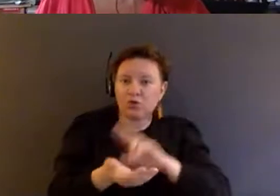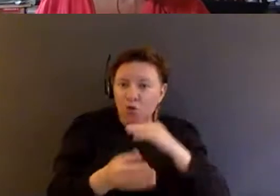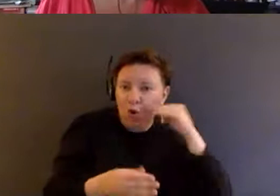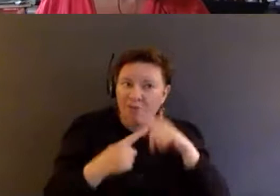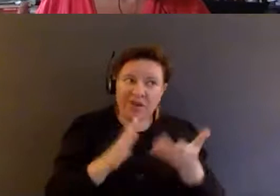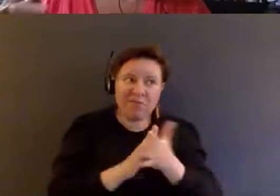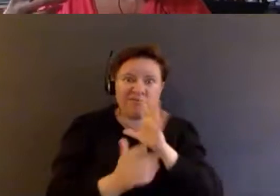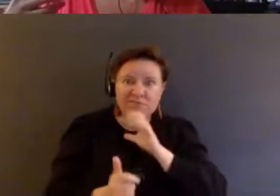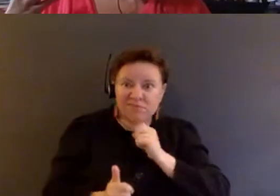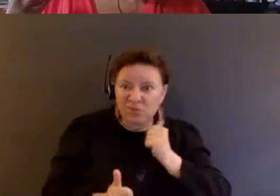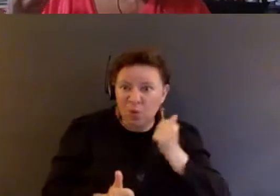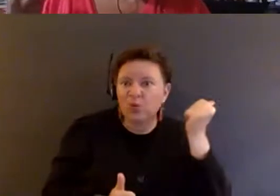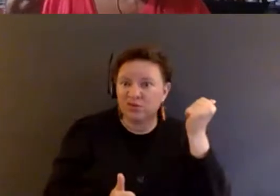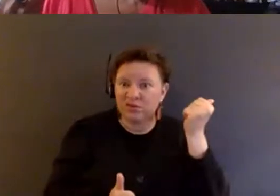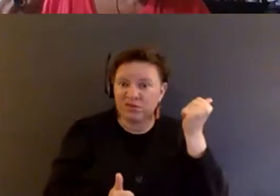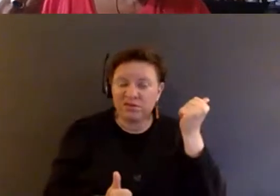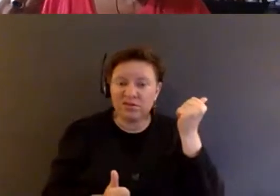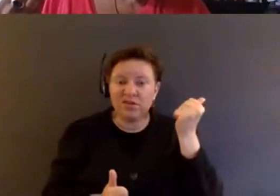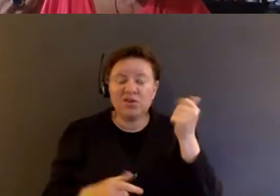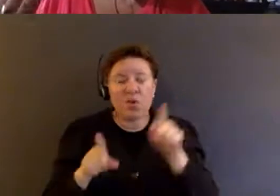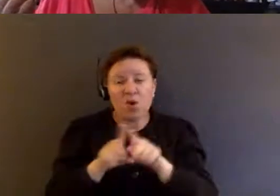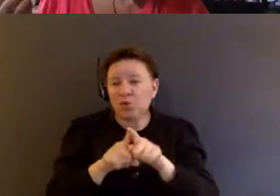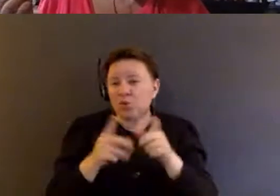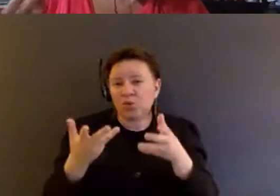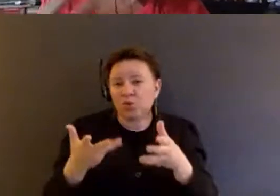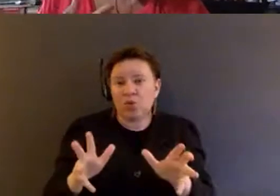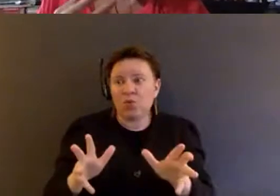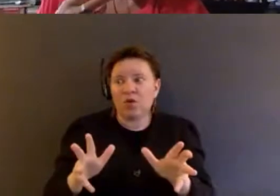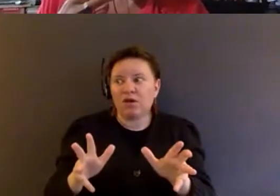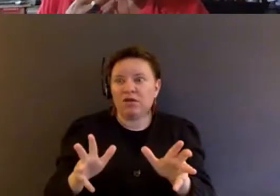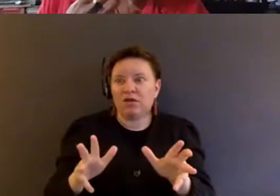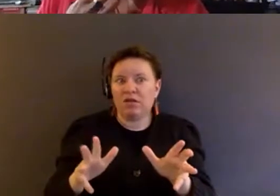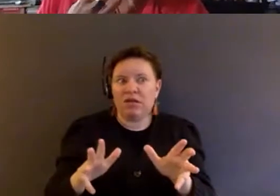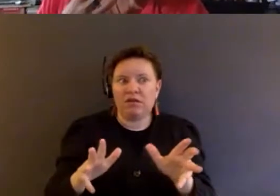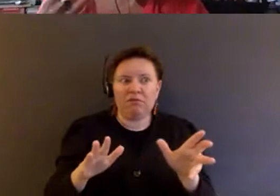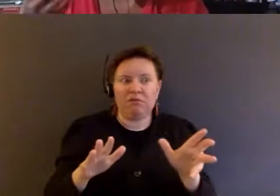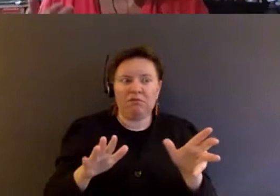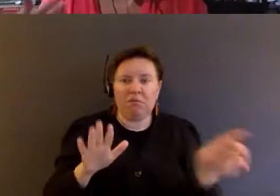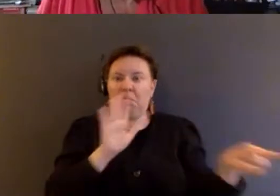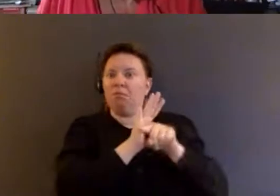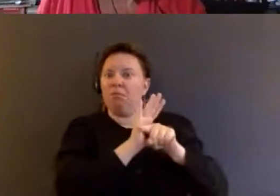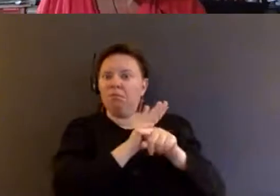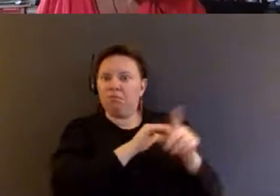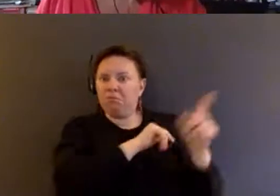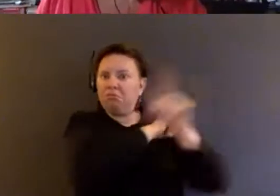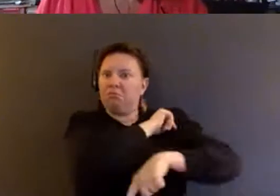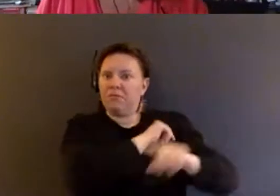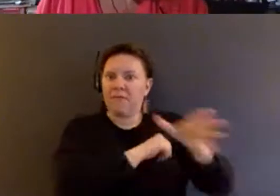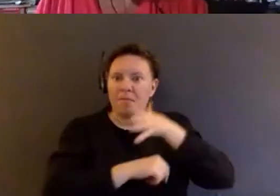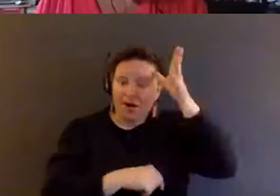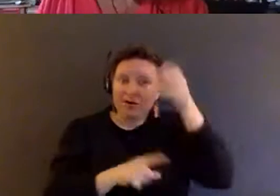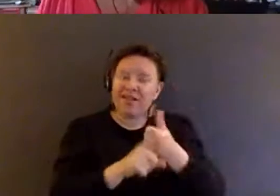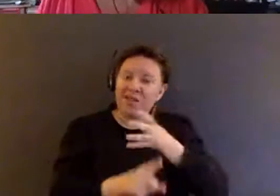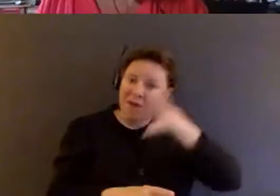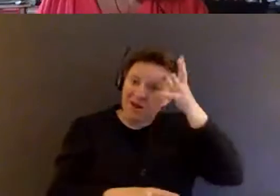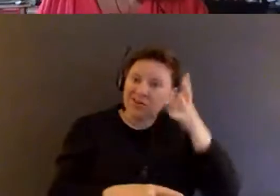So I'd also don't want to vilify the parents, the person who asked about aging, their parents are aging. And they